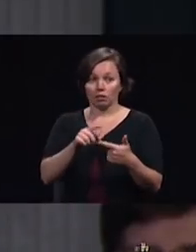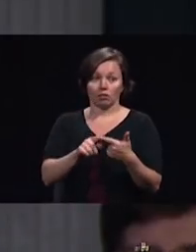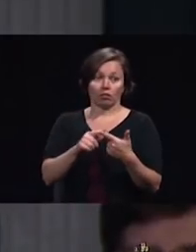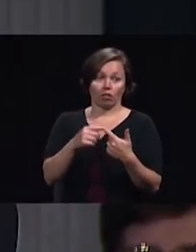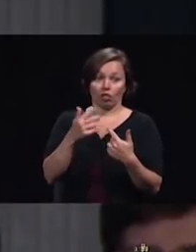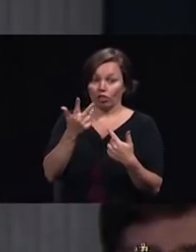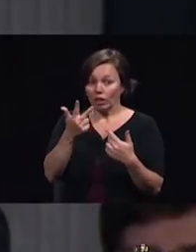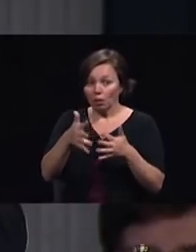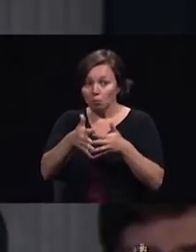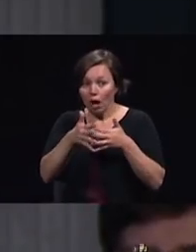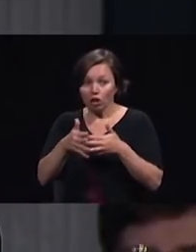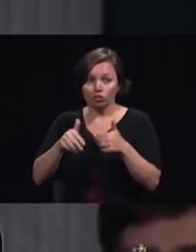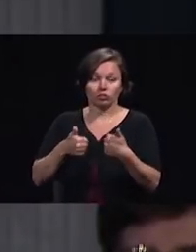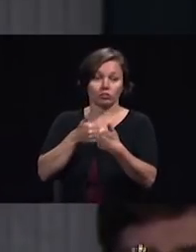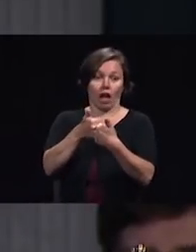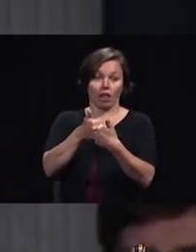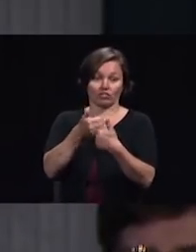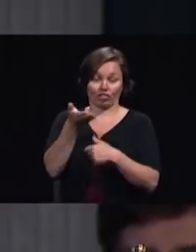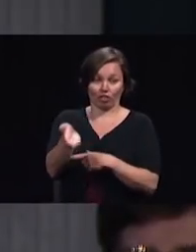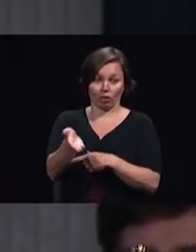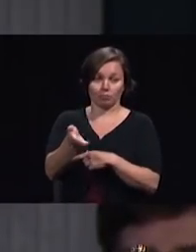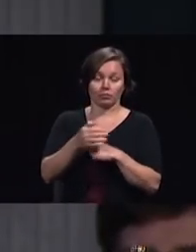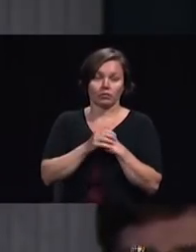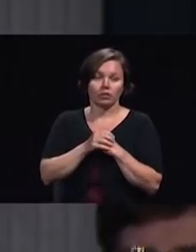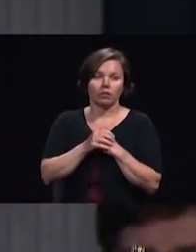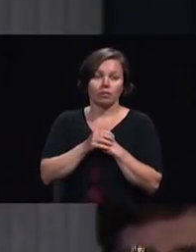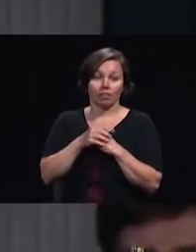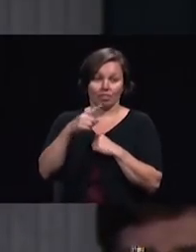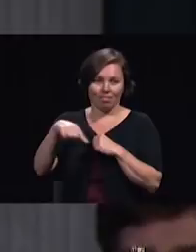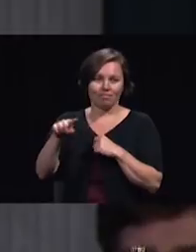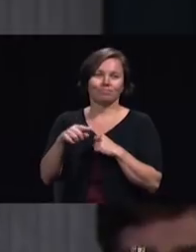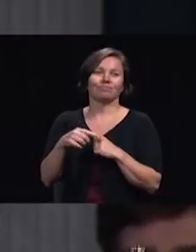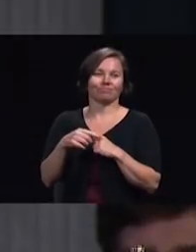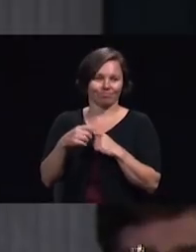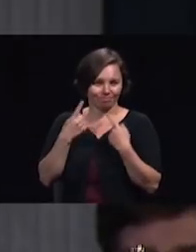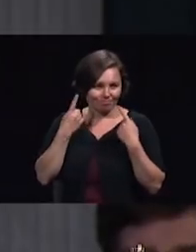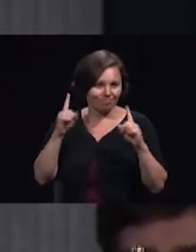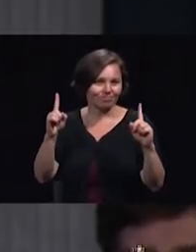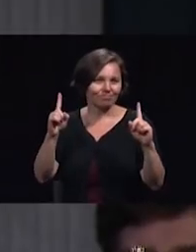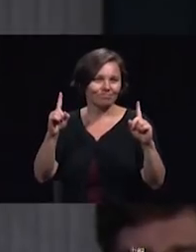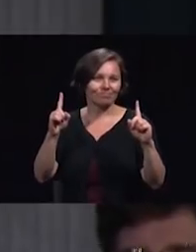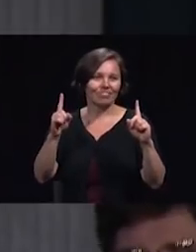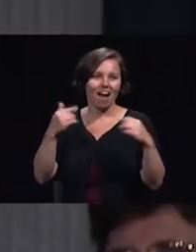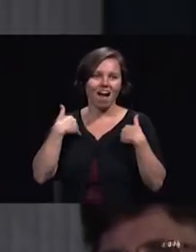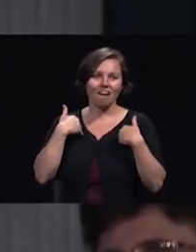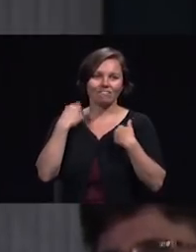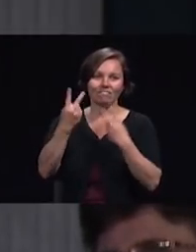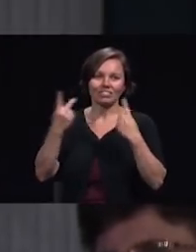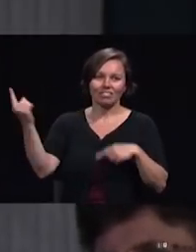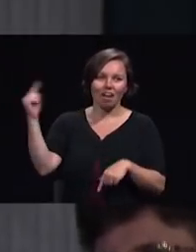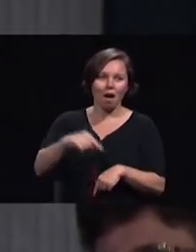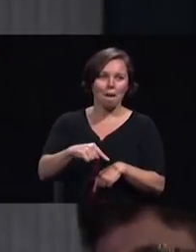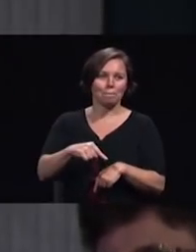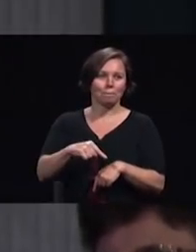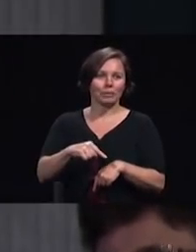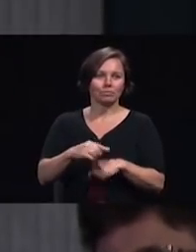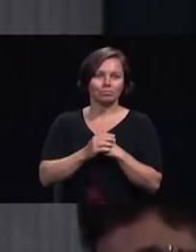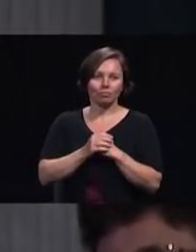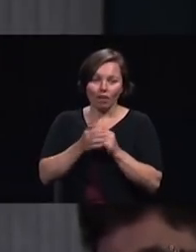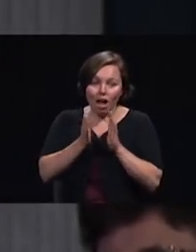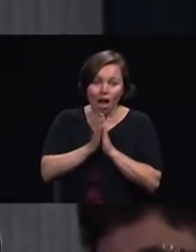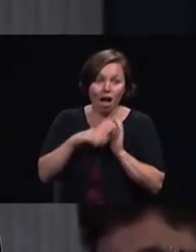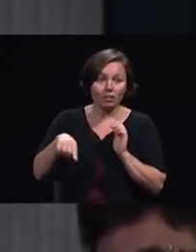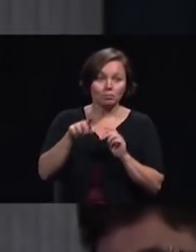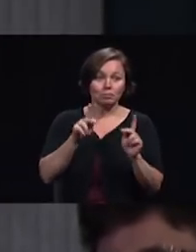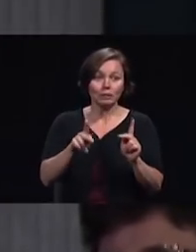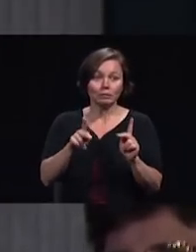doing that with remark success visitors are coming they are making appeals and people are being baptized and